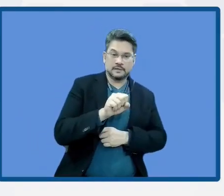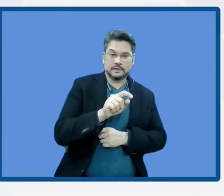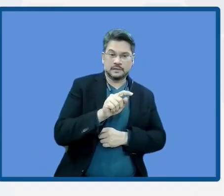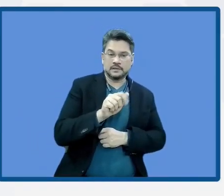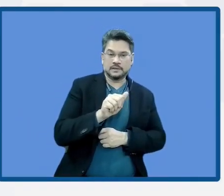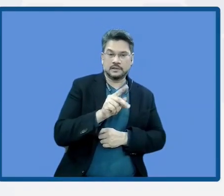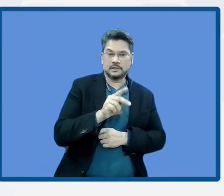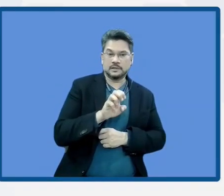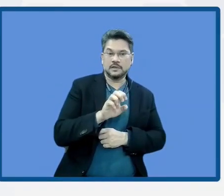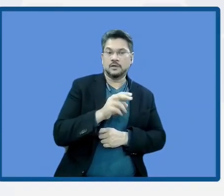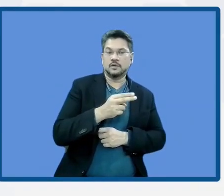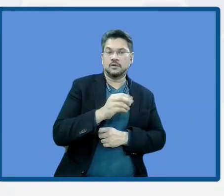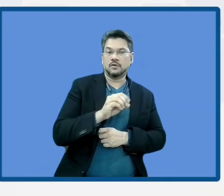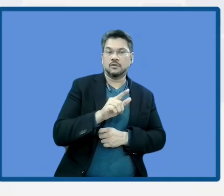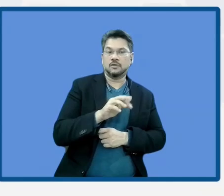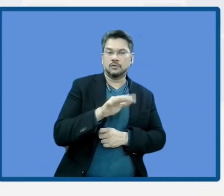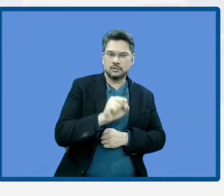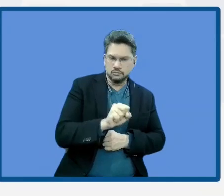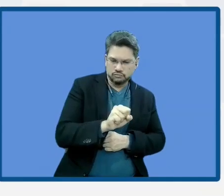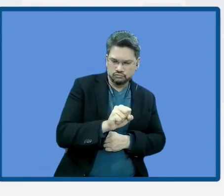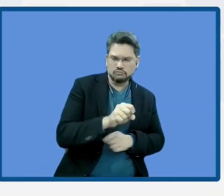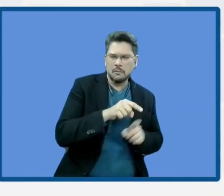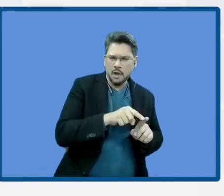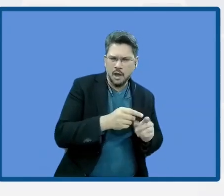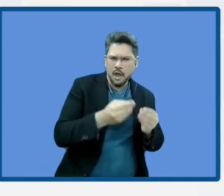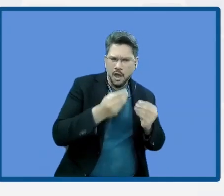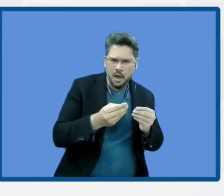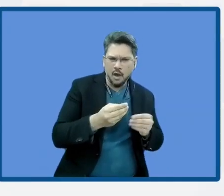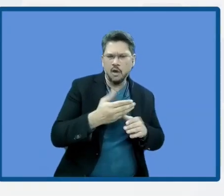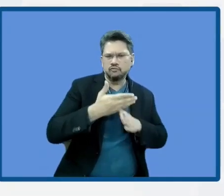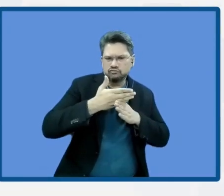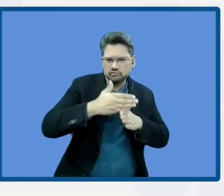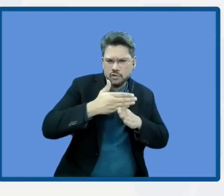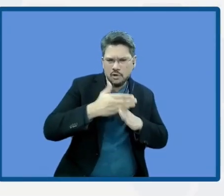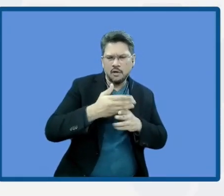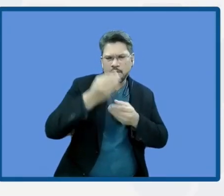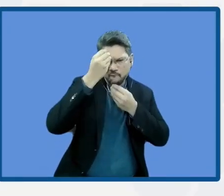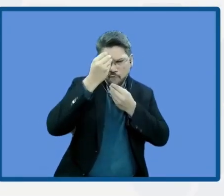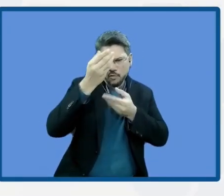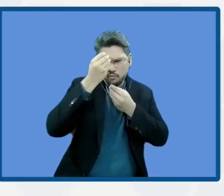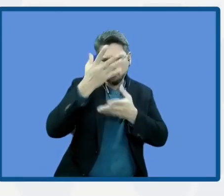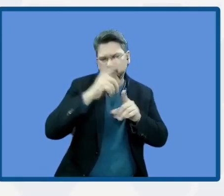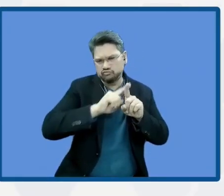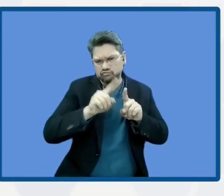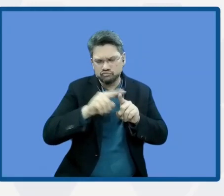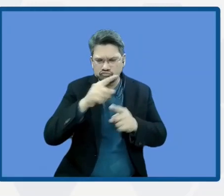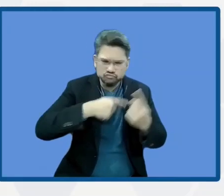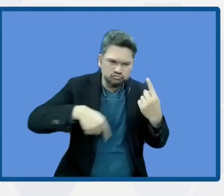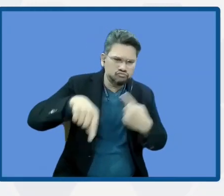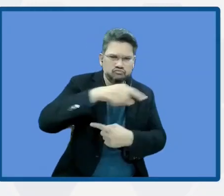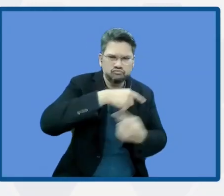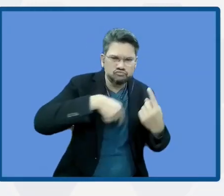we can share all the information that has been created and to translate it to the daily use tools.